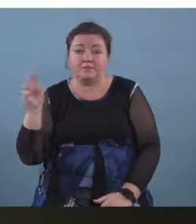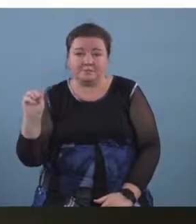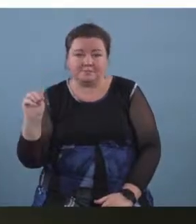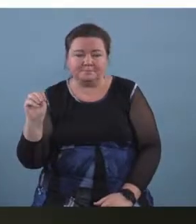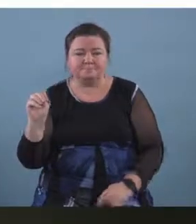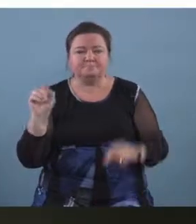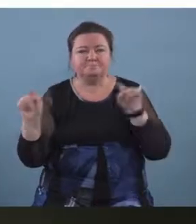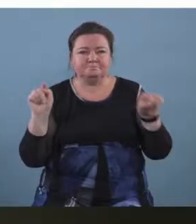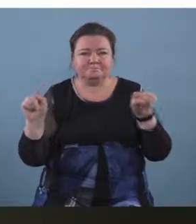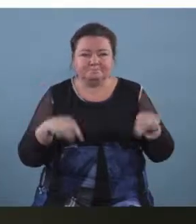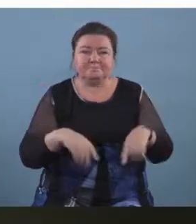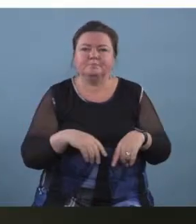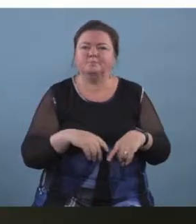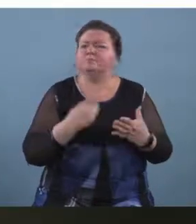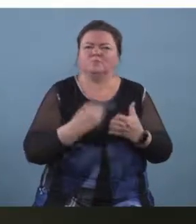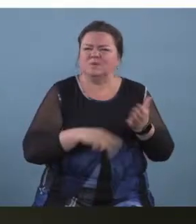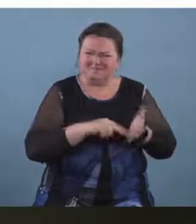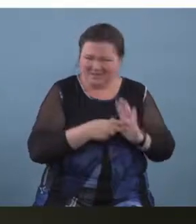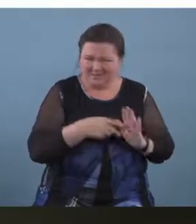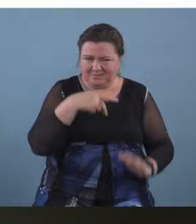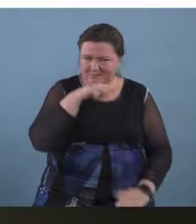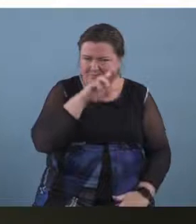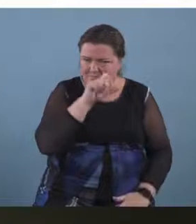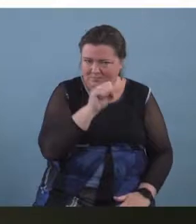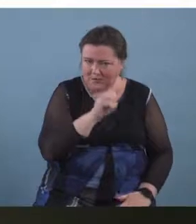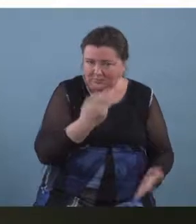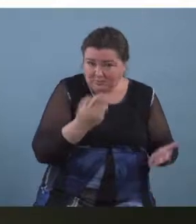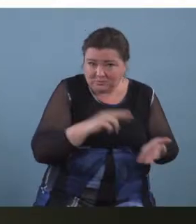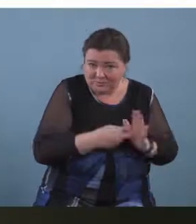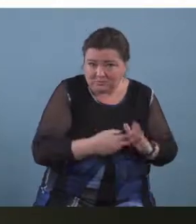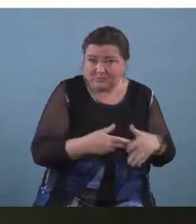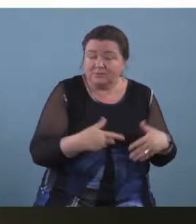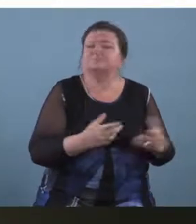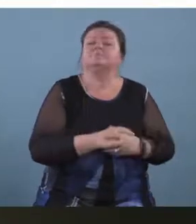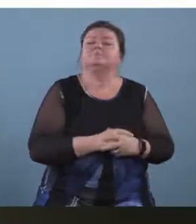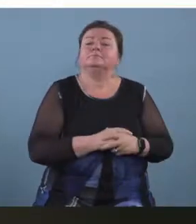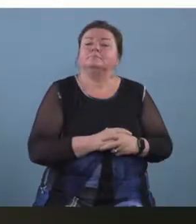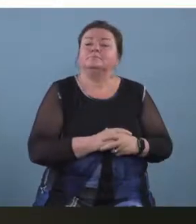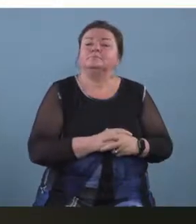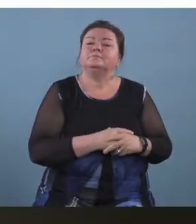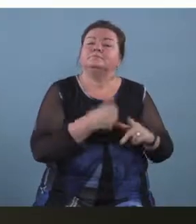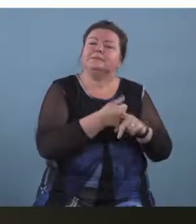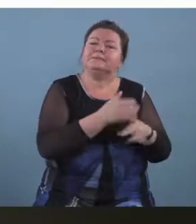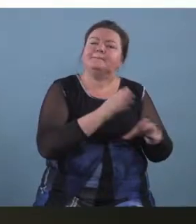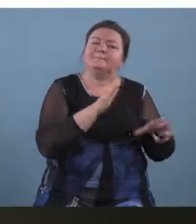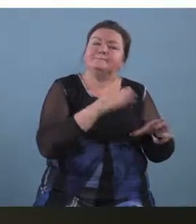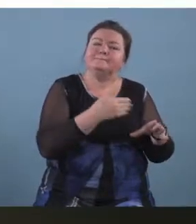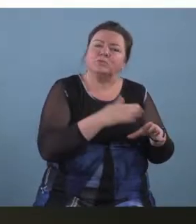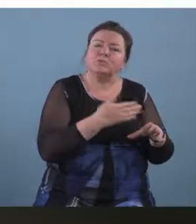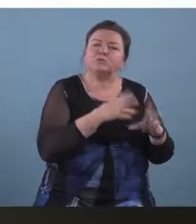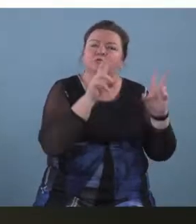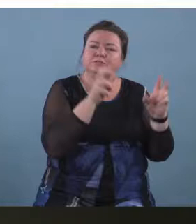so what is pulse pulse is a musical term for